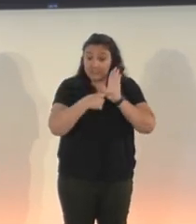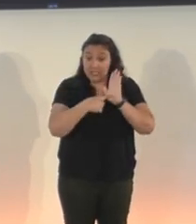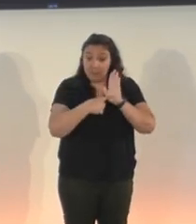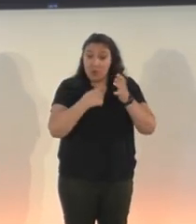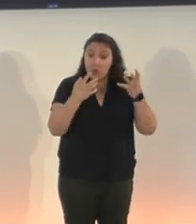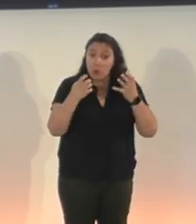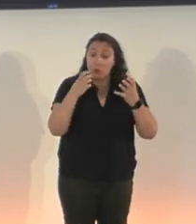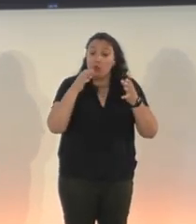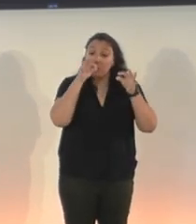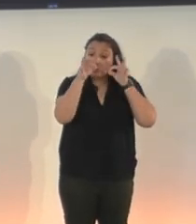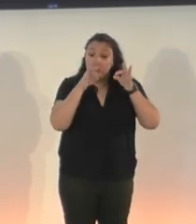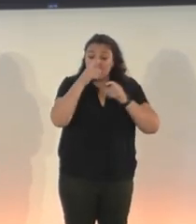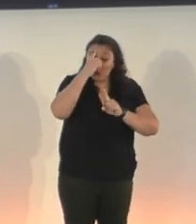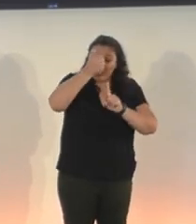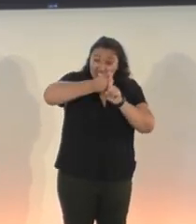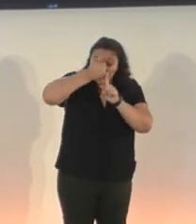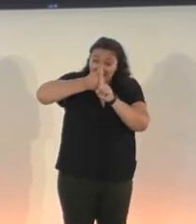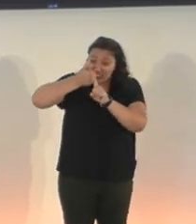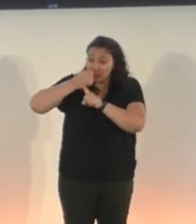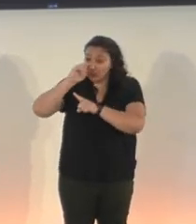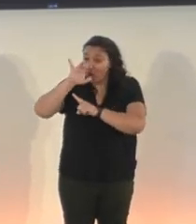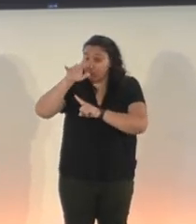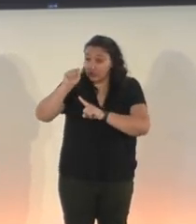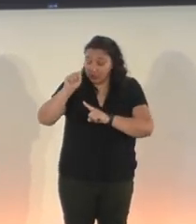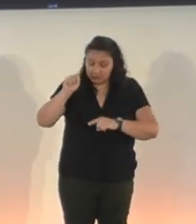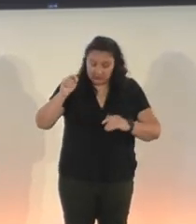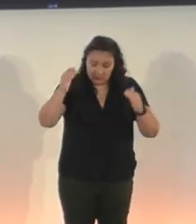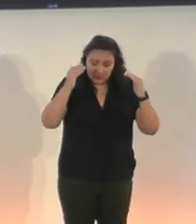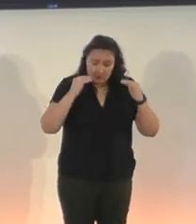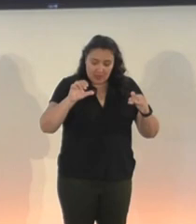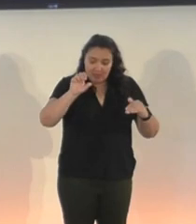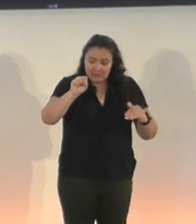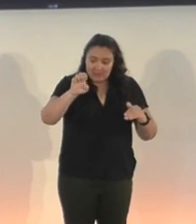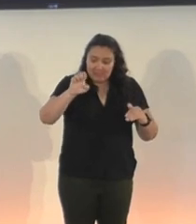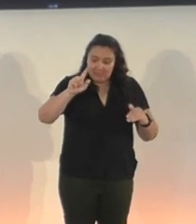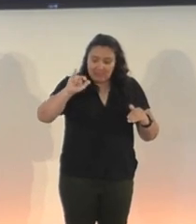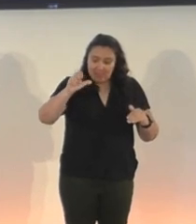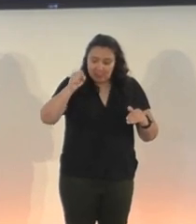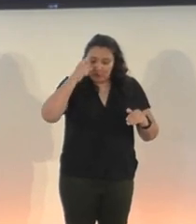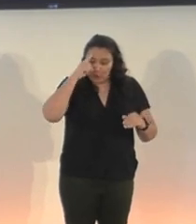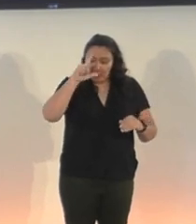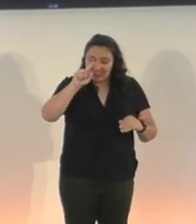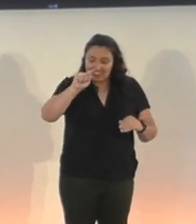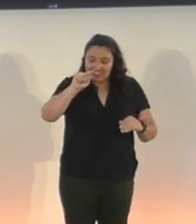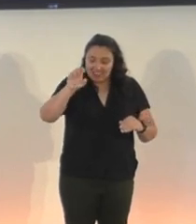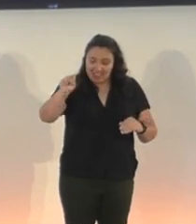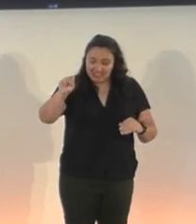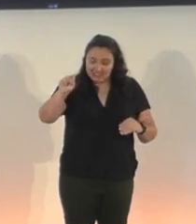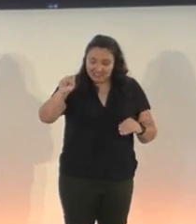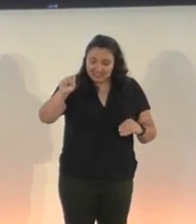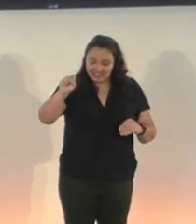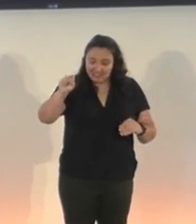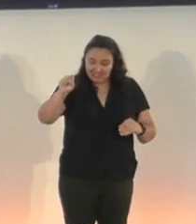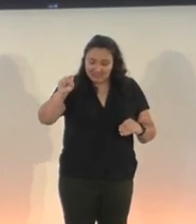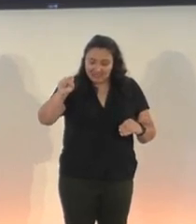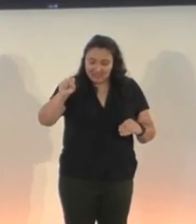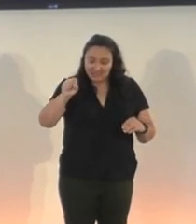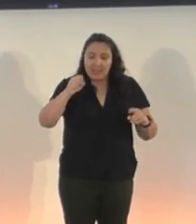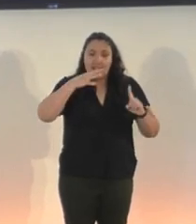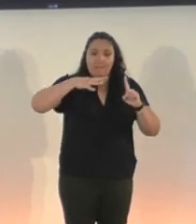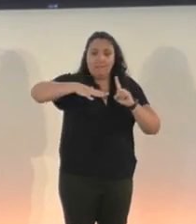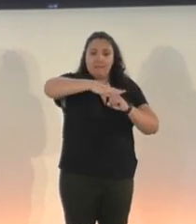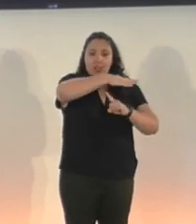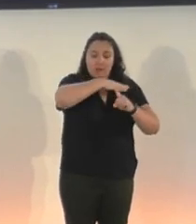every object in the game. Also, settings for how the text-to-speech would sound. Adding environment descriptions,